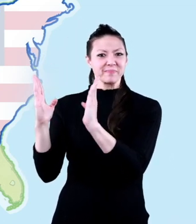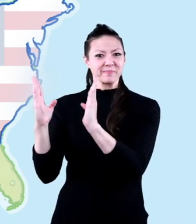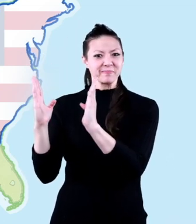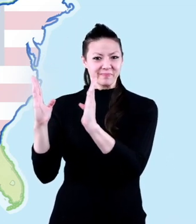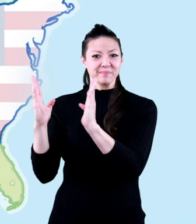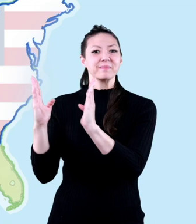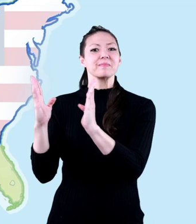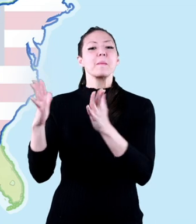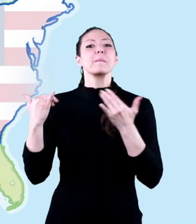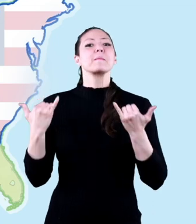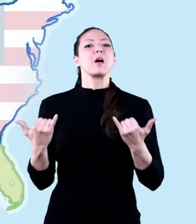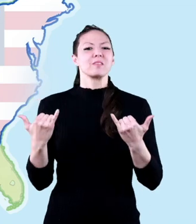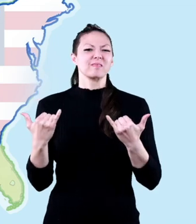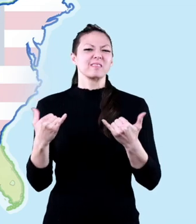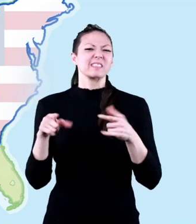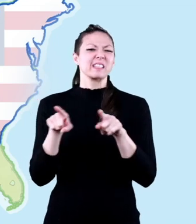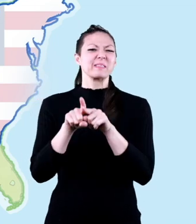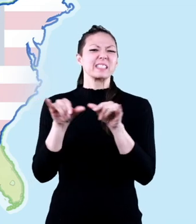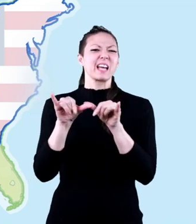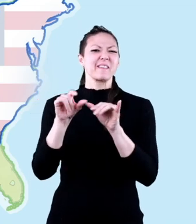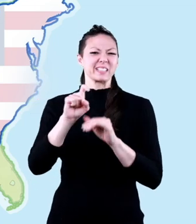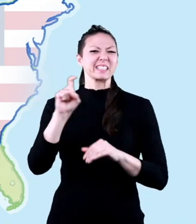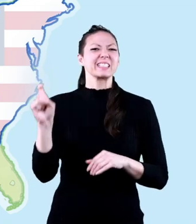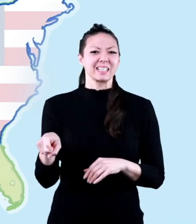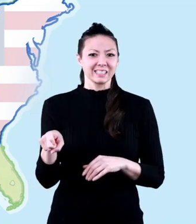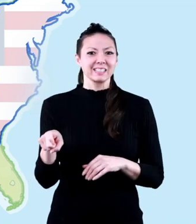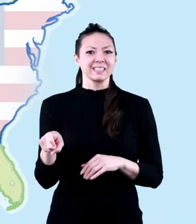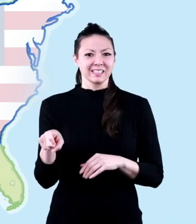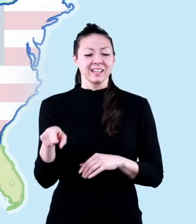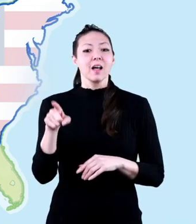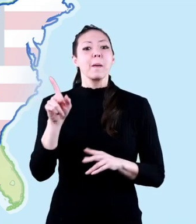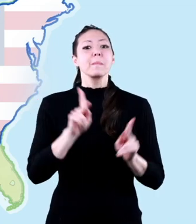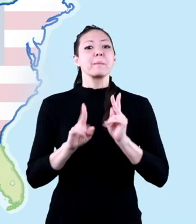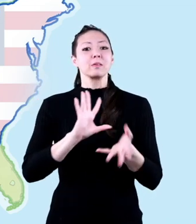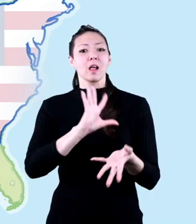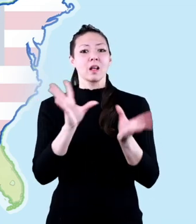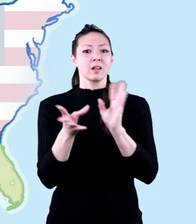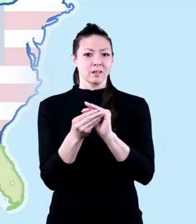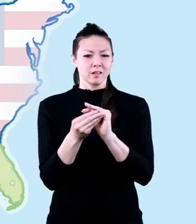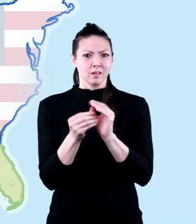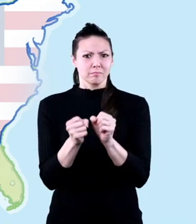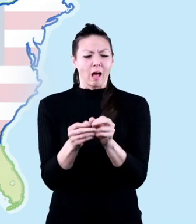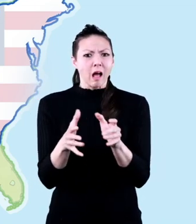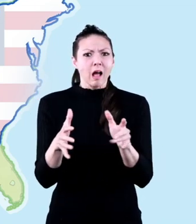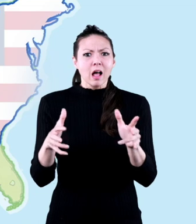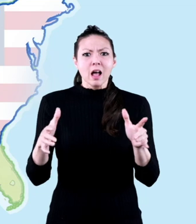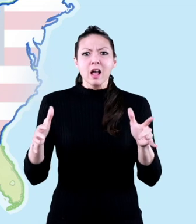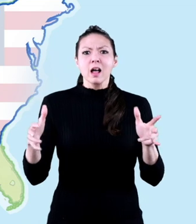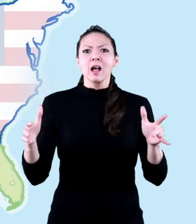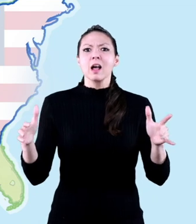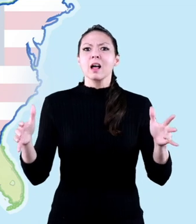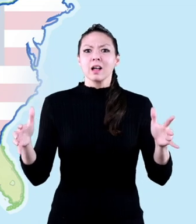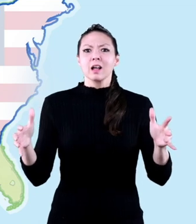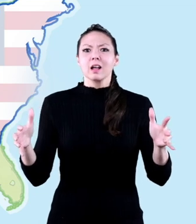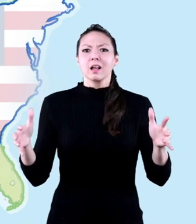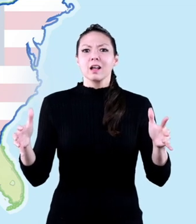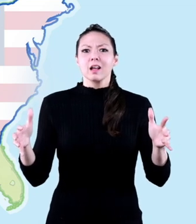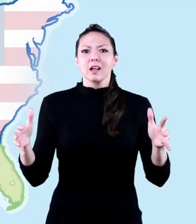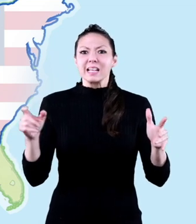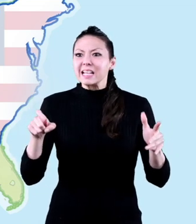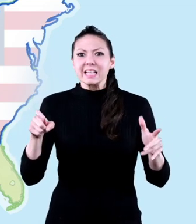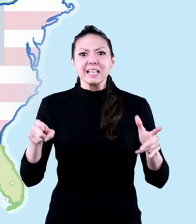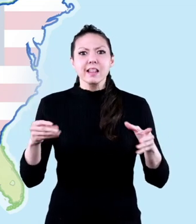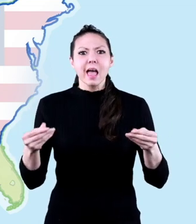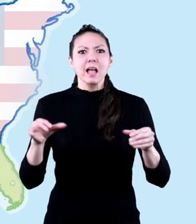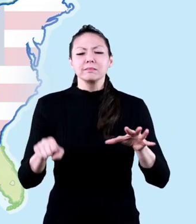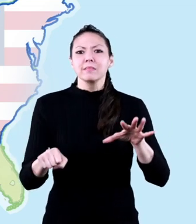about three times the size of the modern-day state of Texas. As the population of the United States grew, so did the